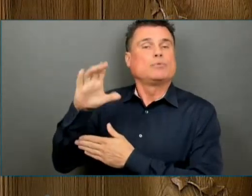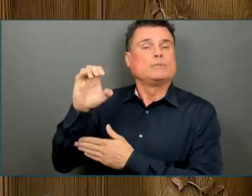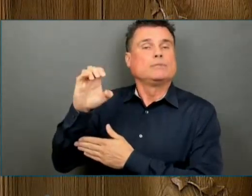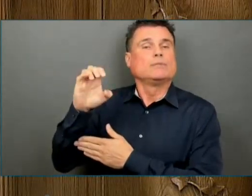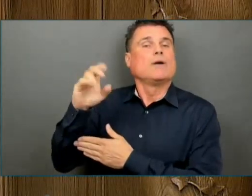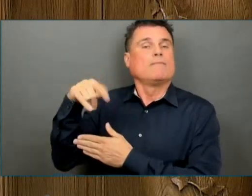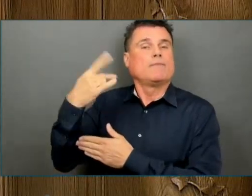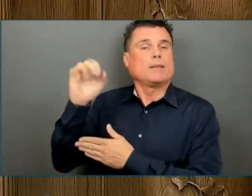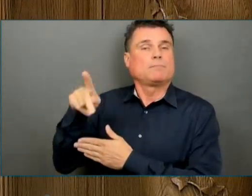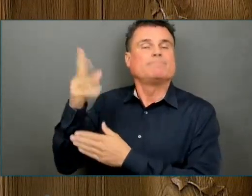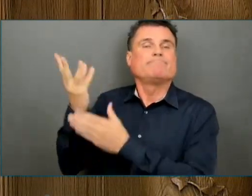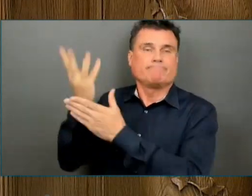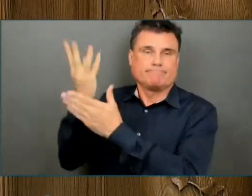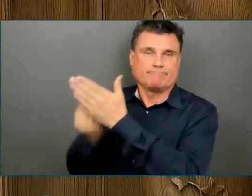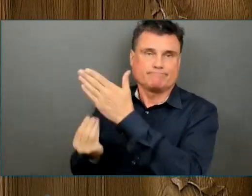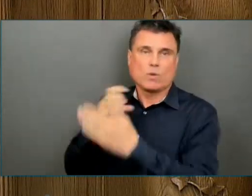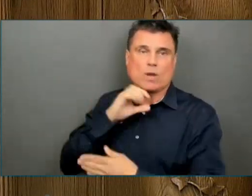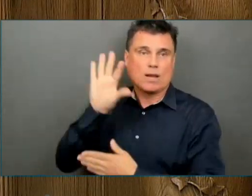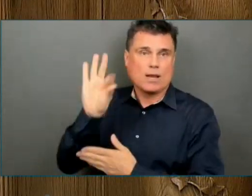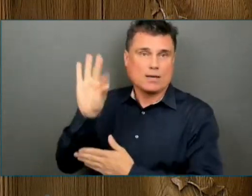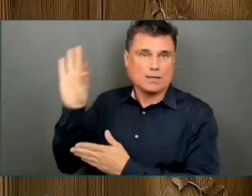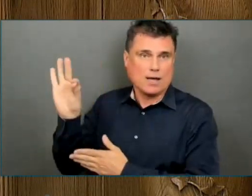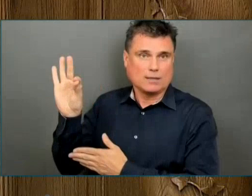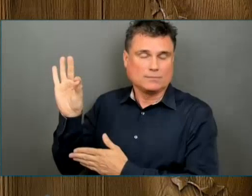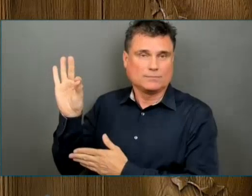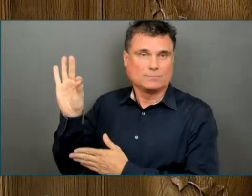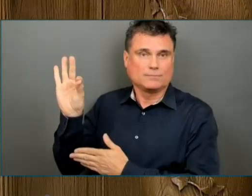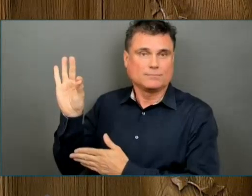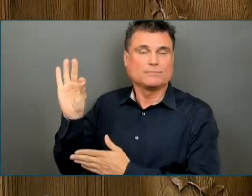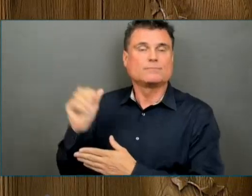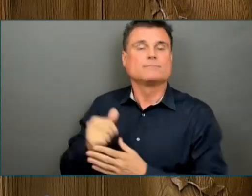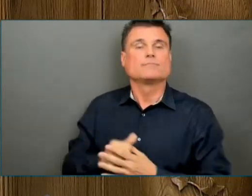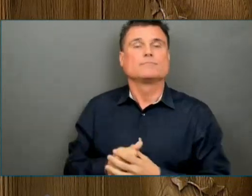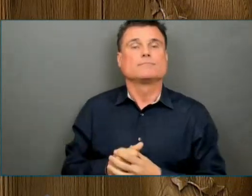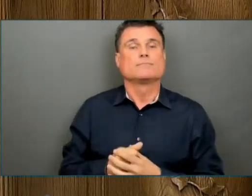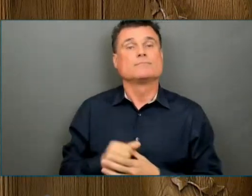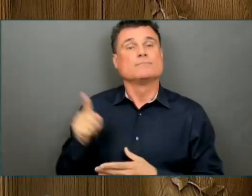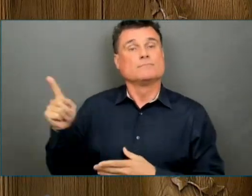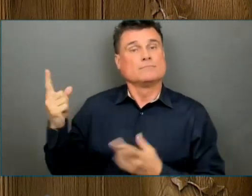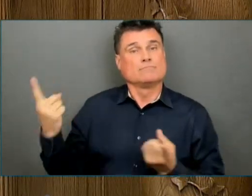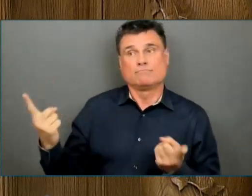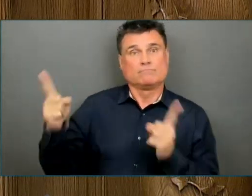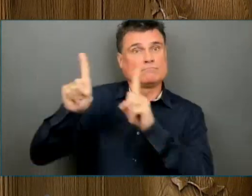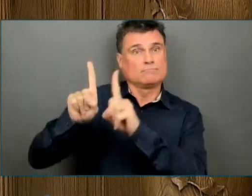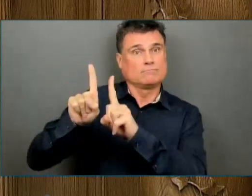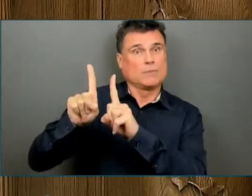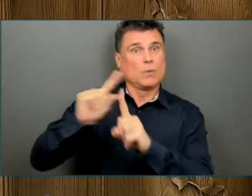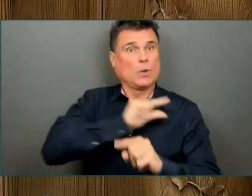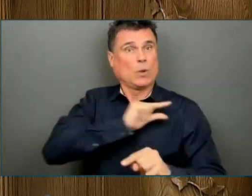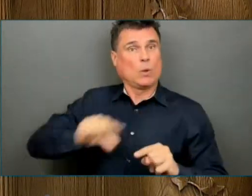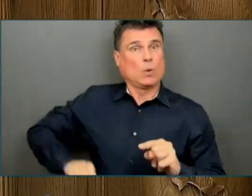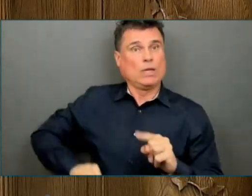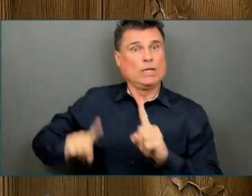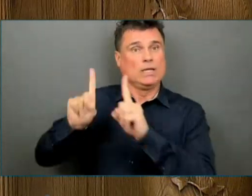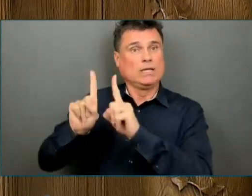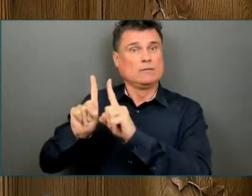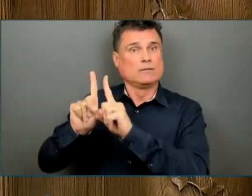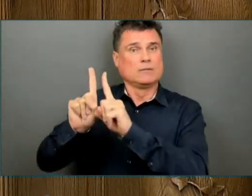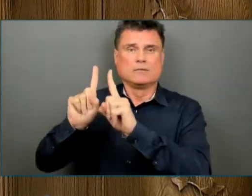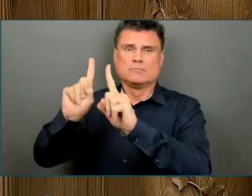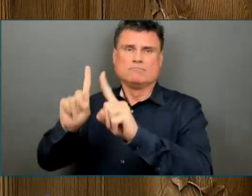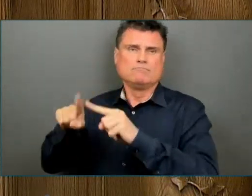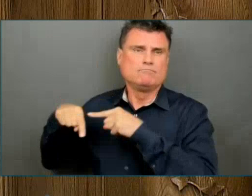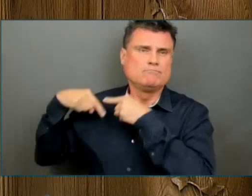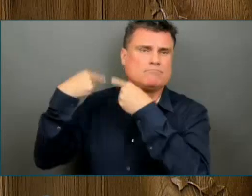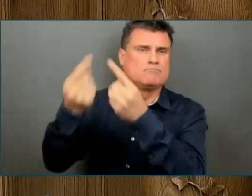and His Royal Highness formed a foundation of leadership of the United Kingdom and the Commonwealth for nearly eight decades.